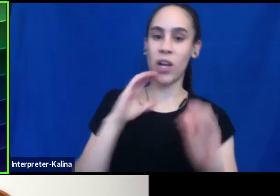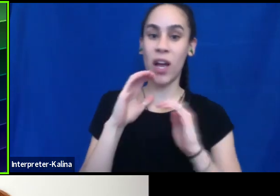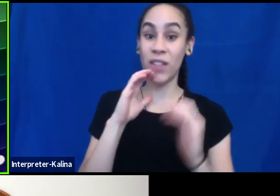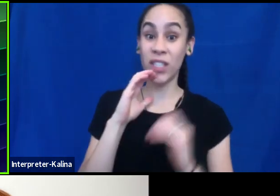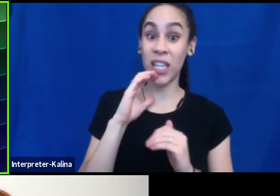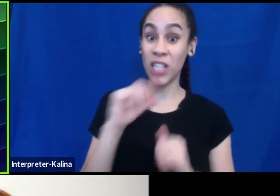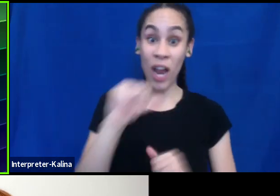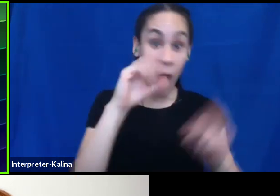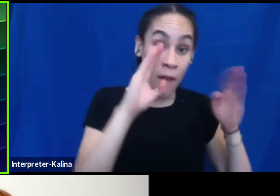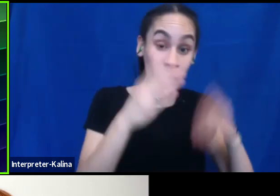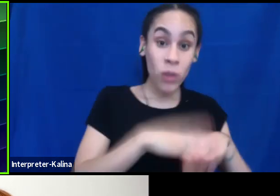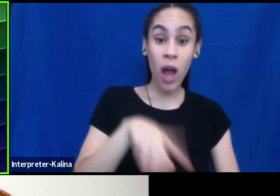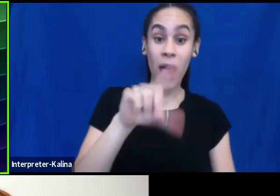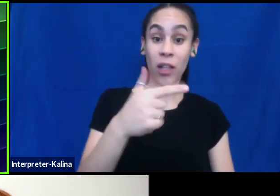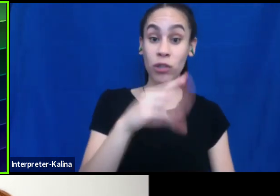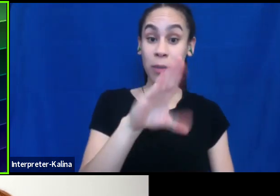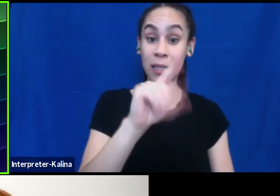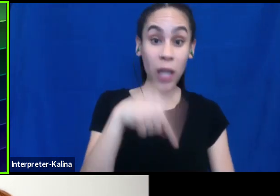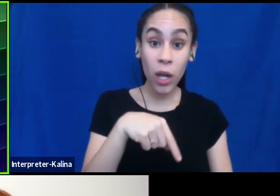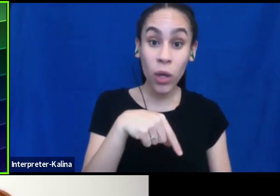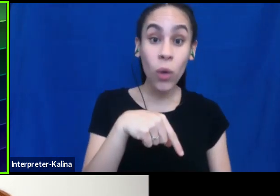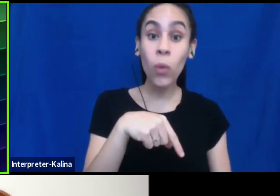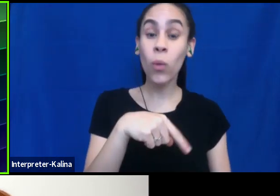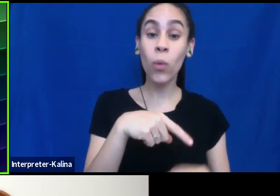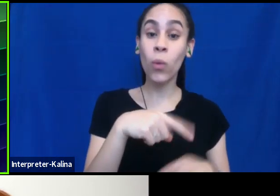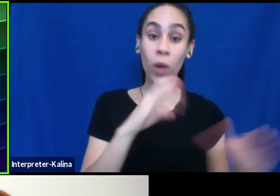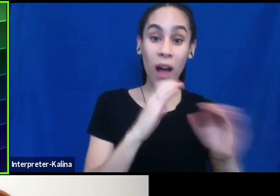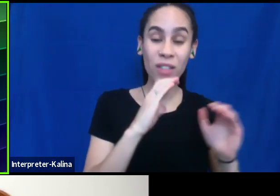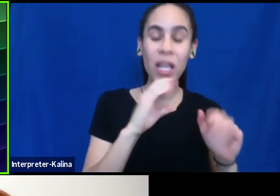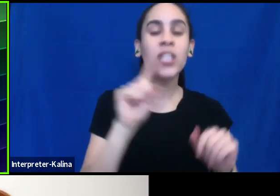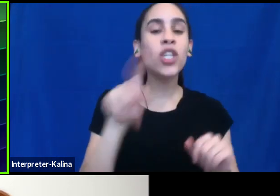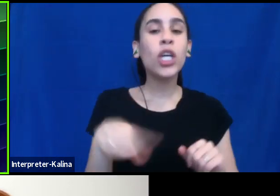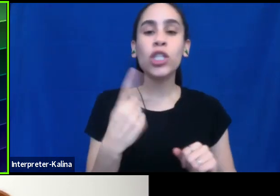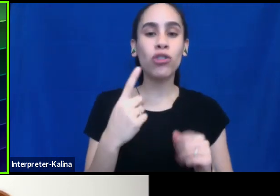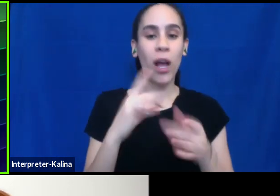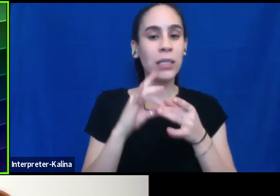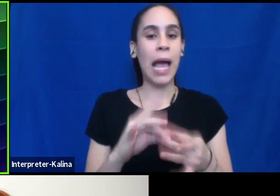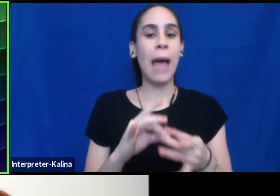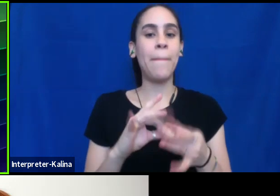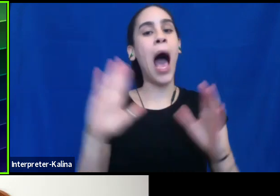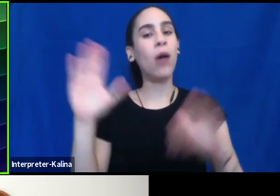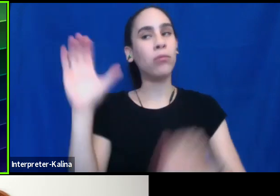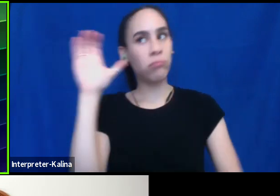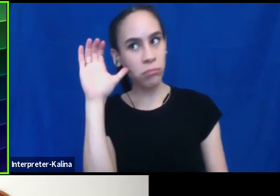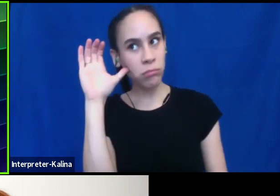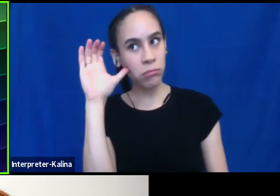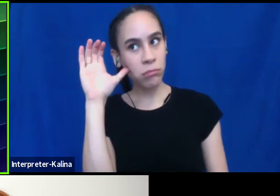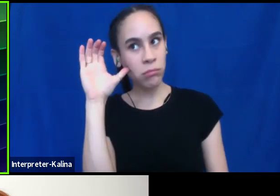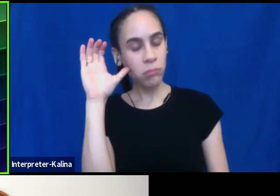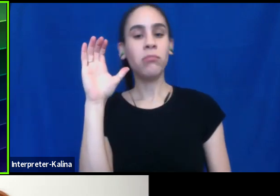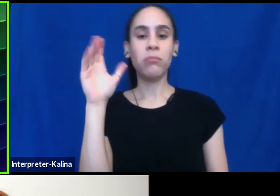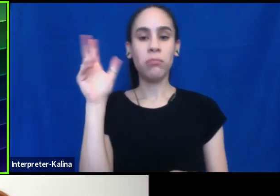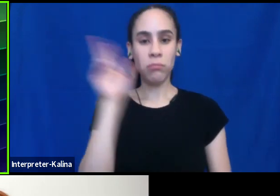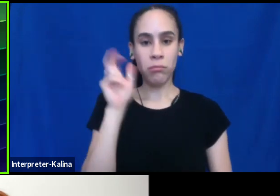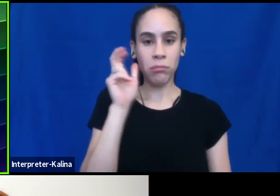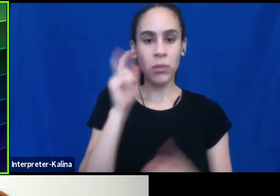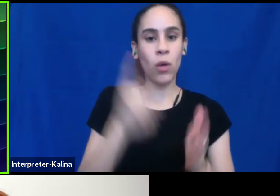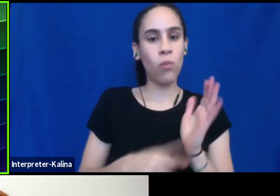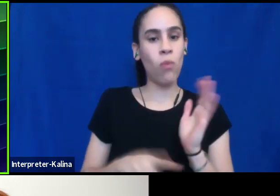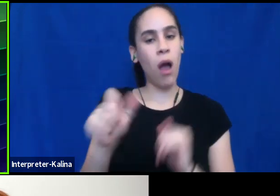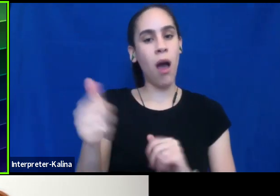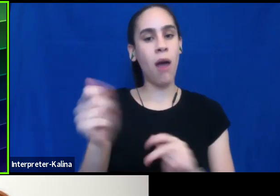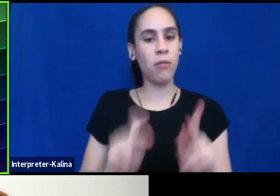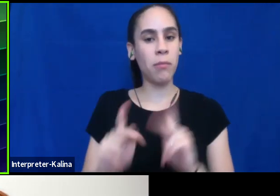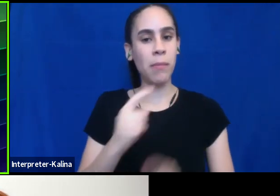just people in general, listening to each other and talking to each other. Um, and so what I start with